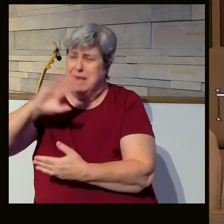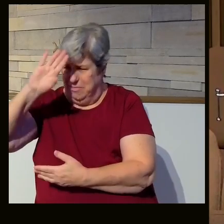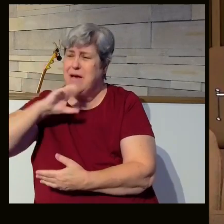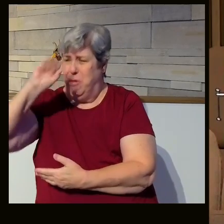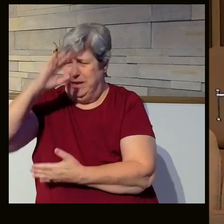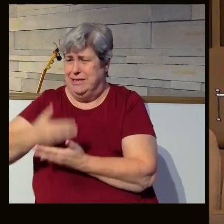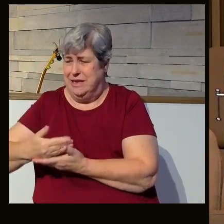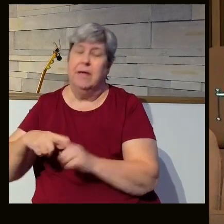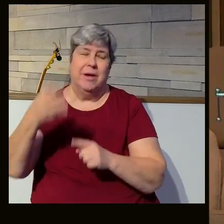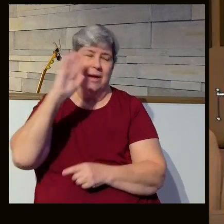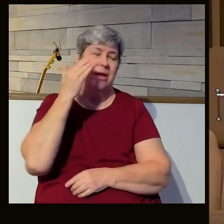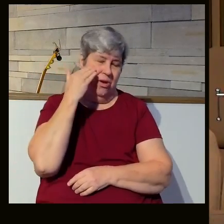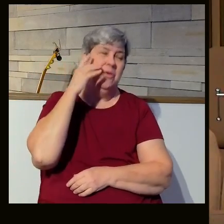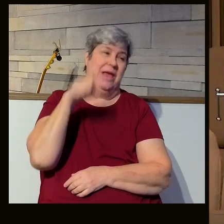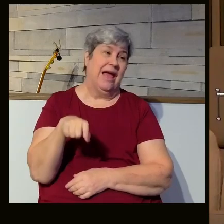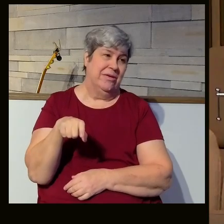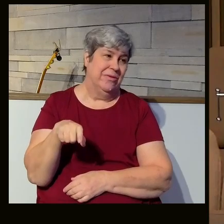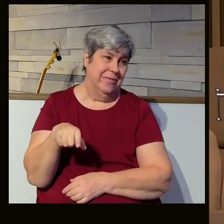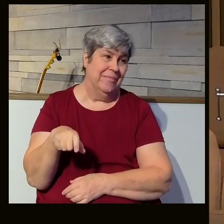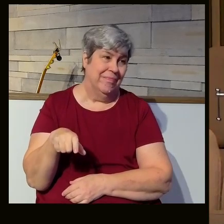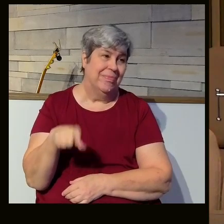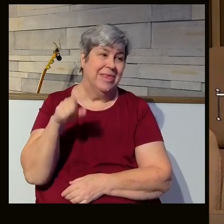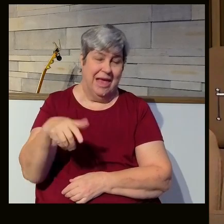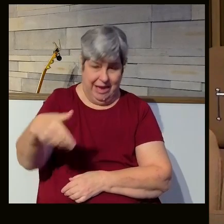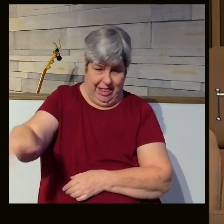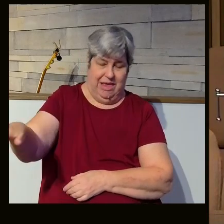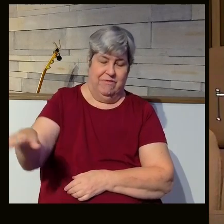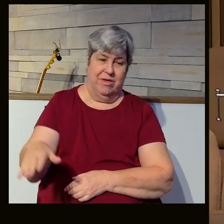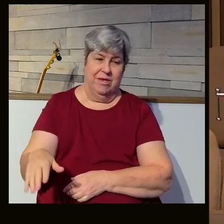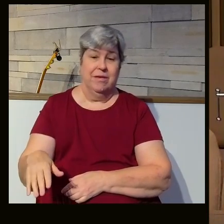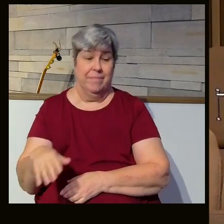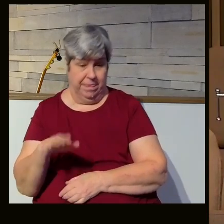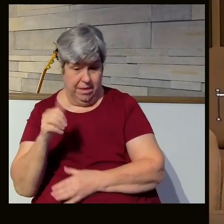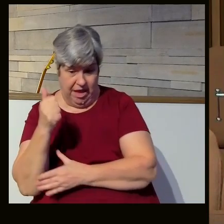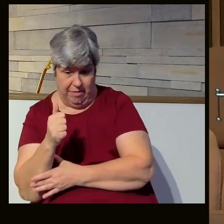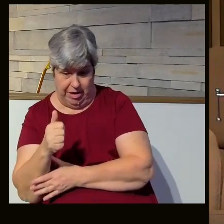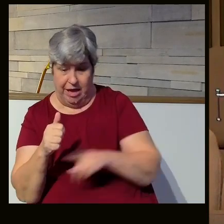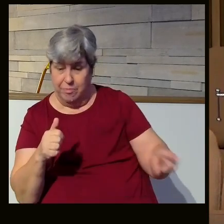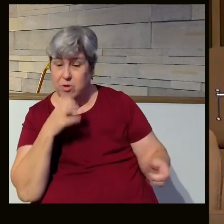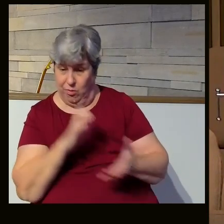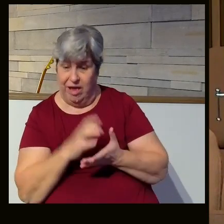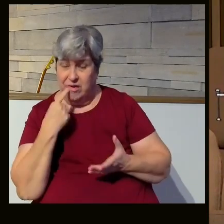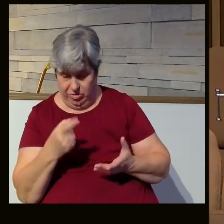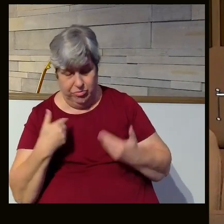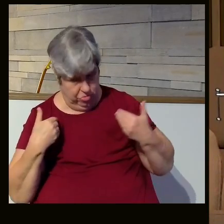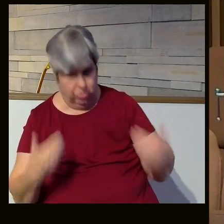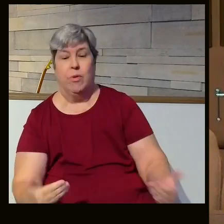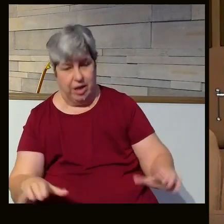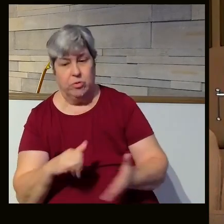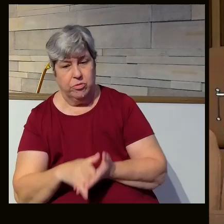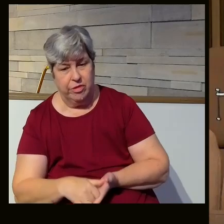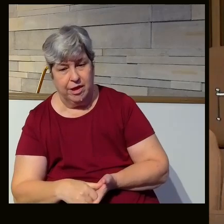that that was the way to do it. He had to go. Follow your wife's instructions. Follow your wife's instructions.